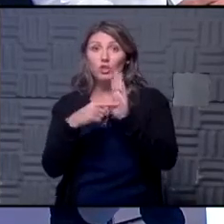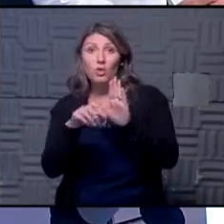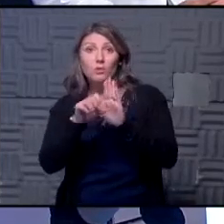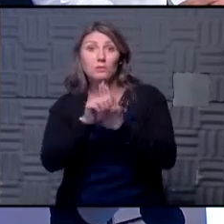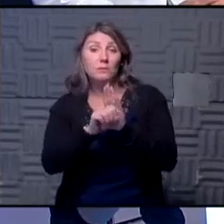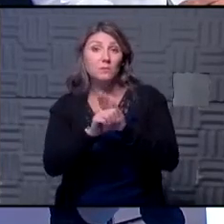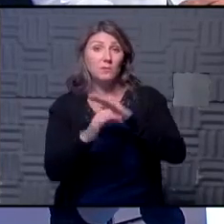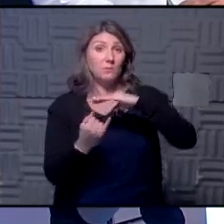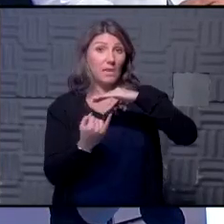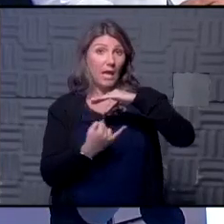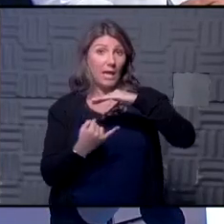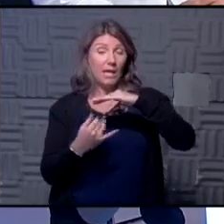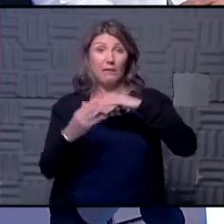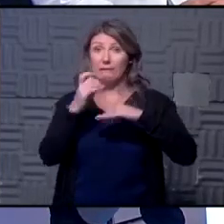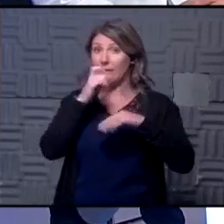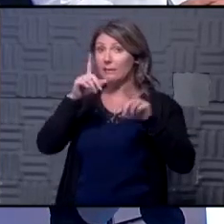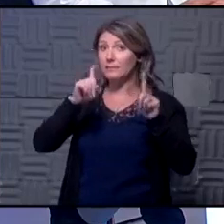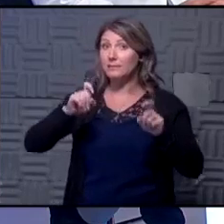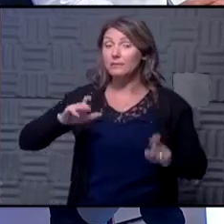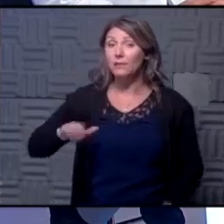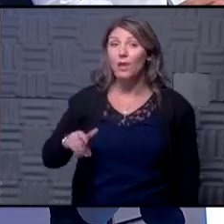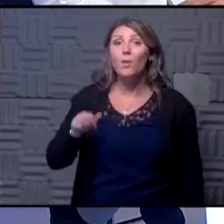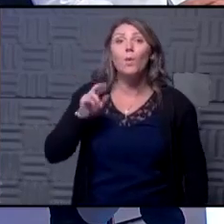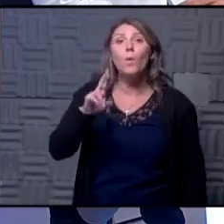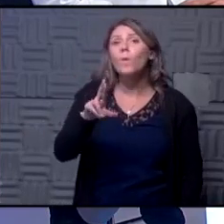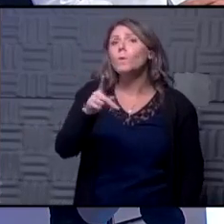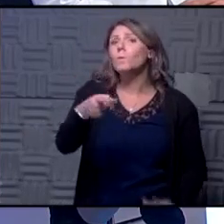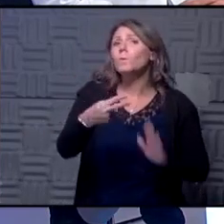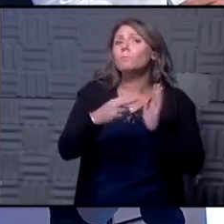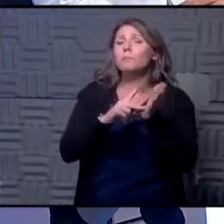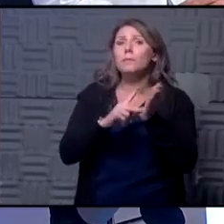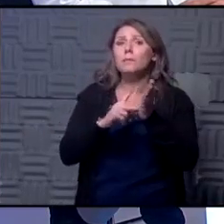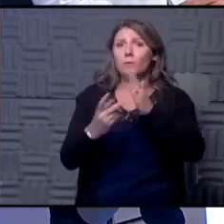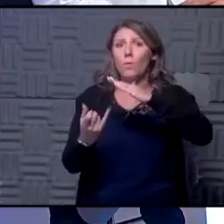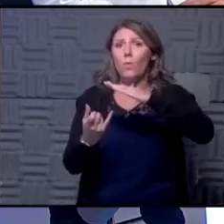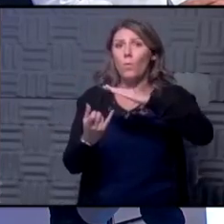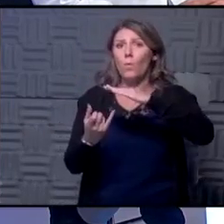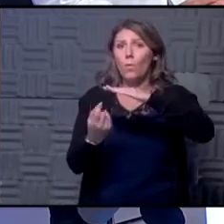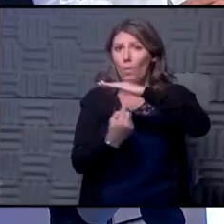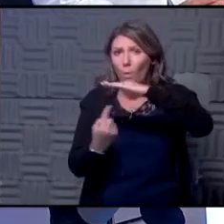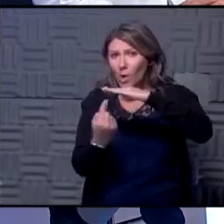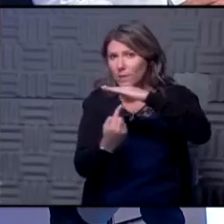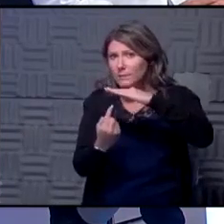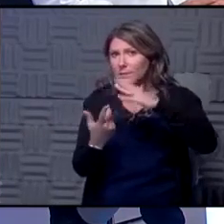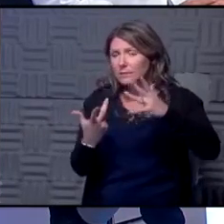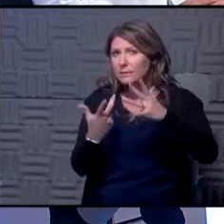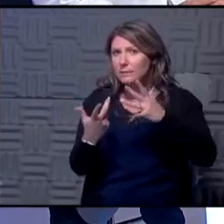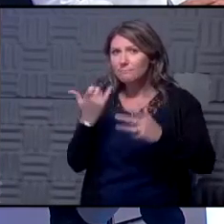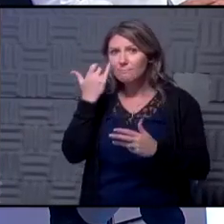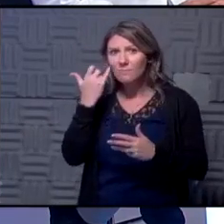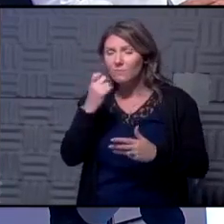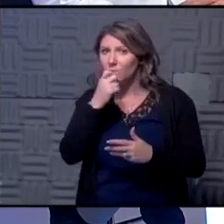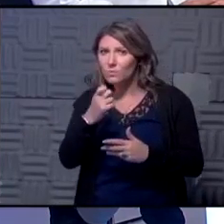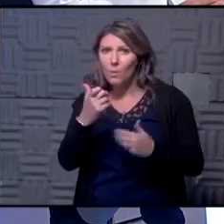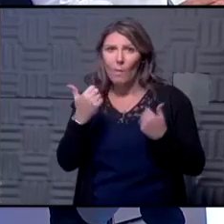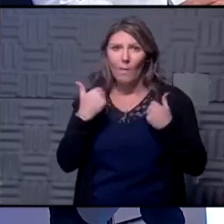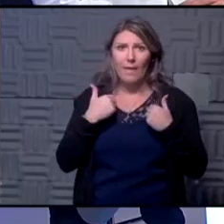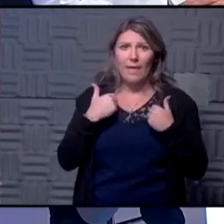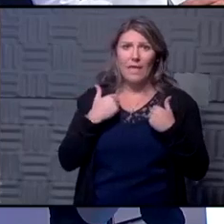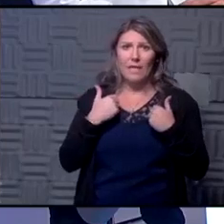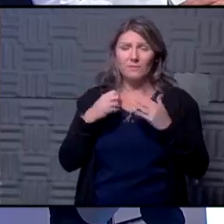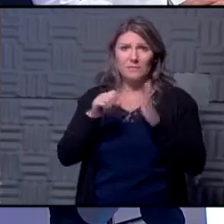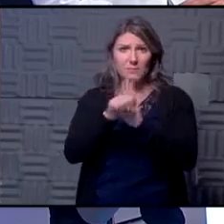gotten tested yet isolate or are you saying to um to quarantine um if you don't have the symptoms so